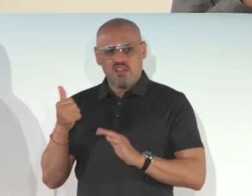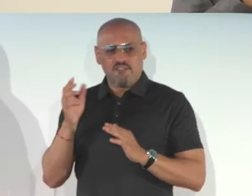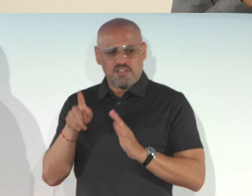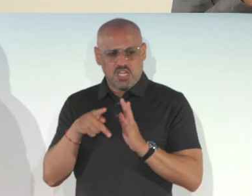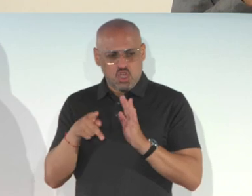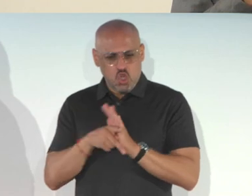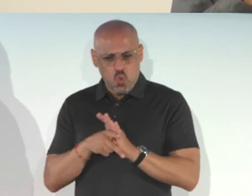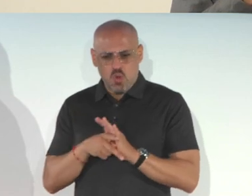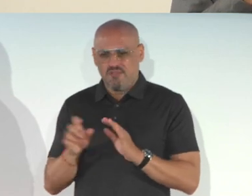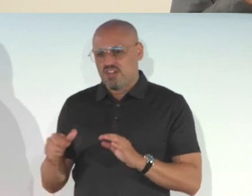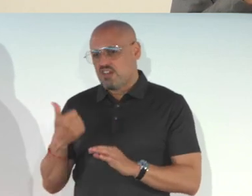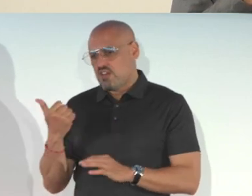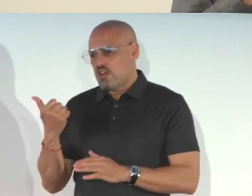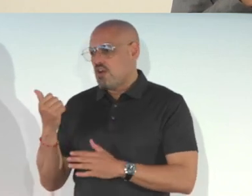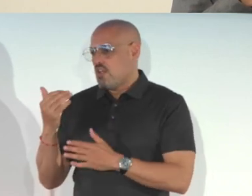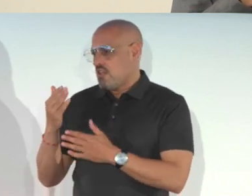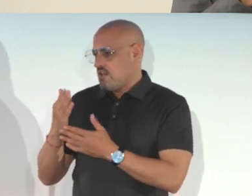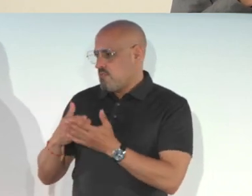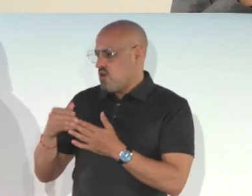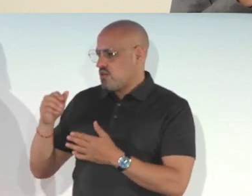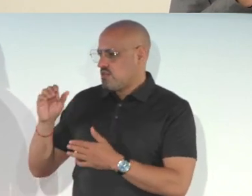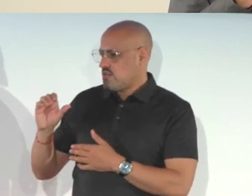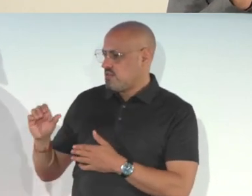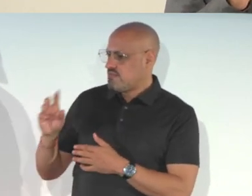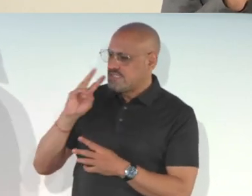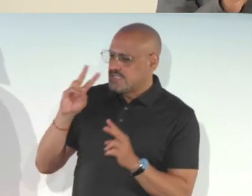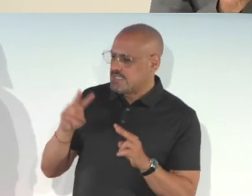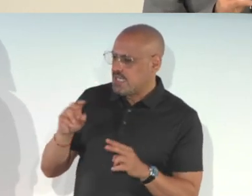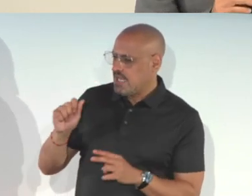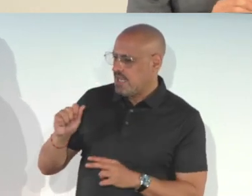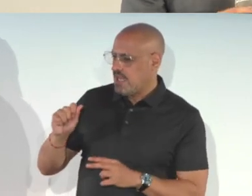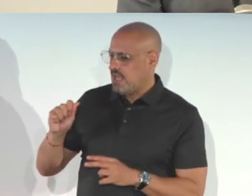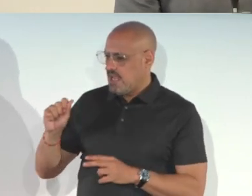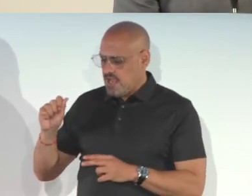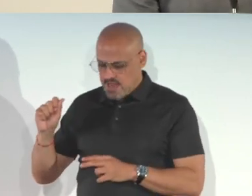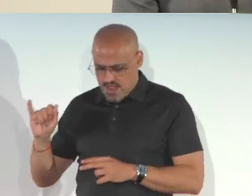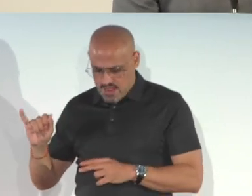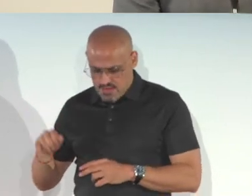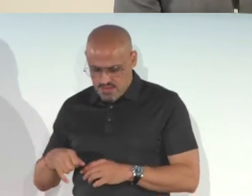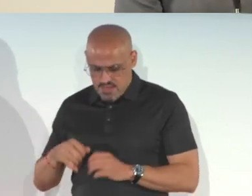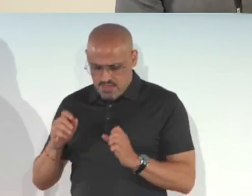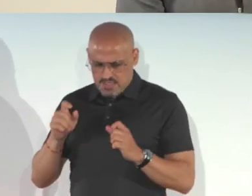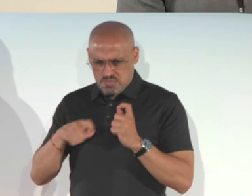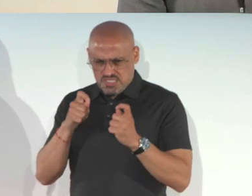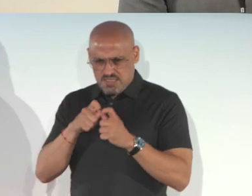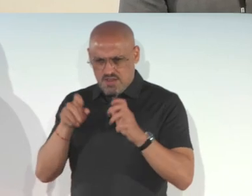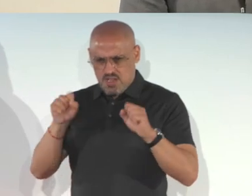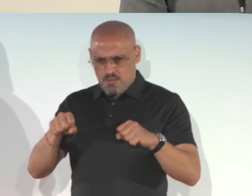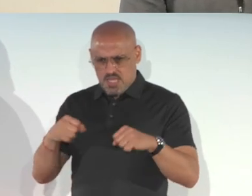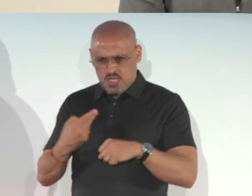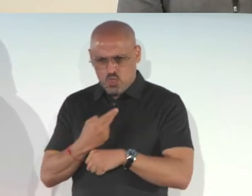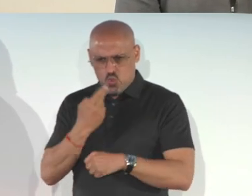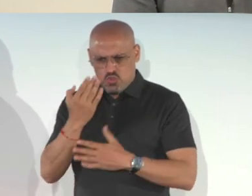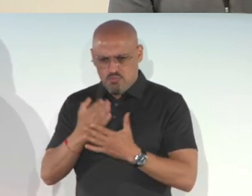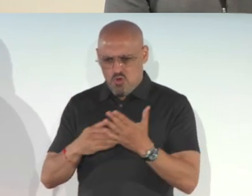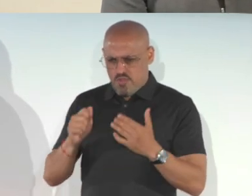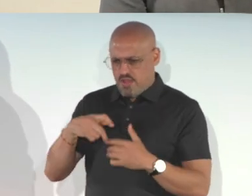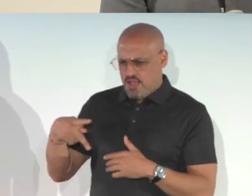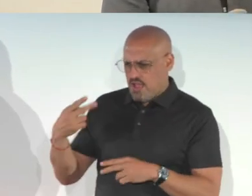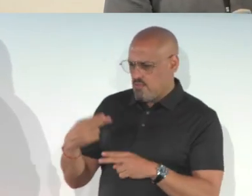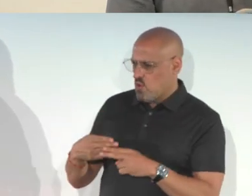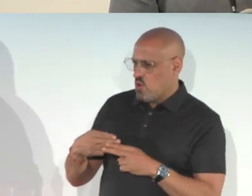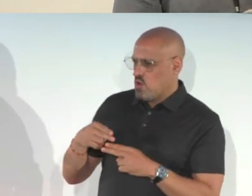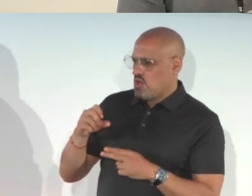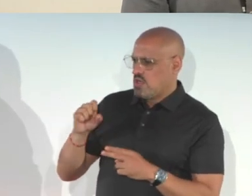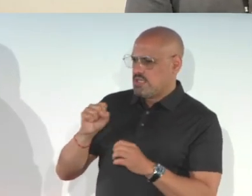of another part of Seeing AI, specifically the ability to use part of the app called Scene